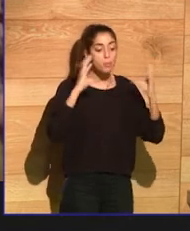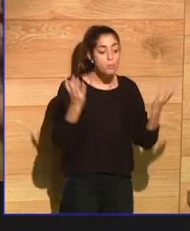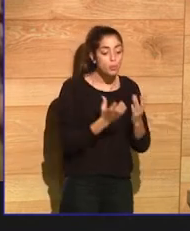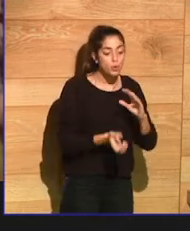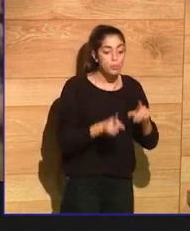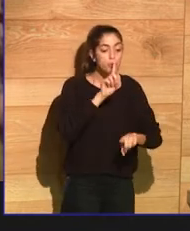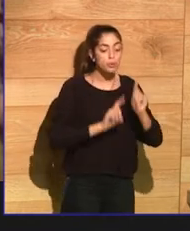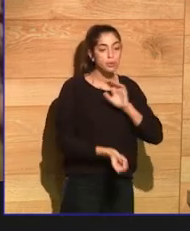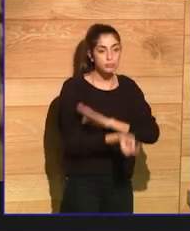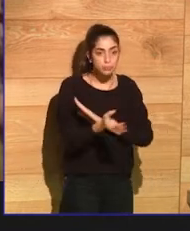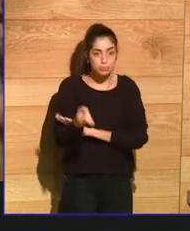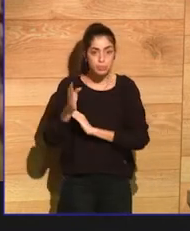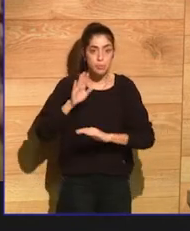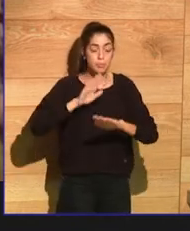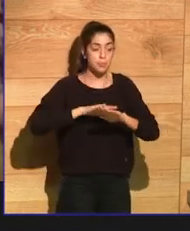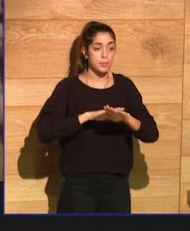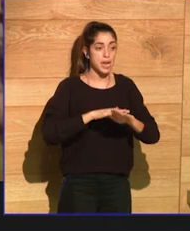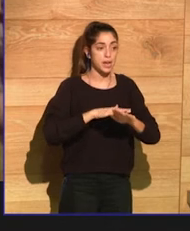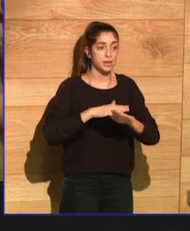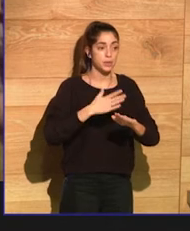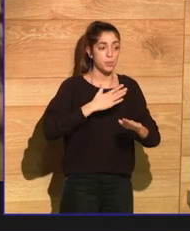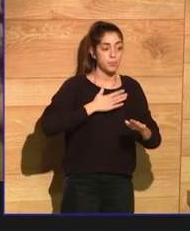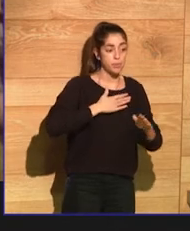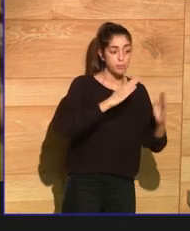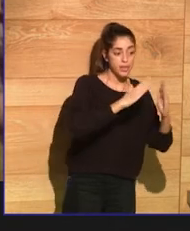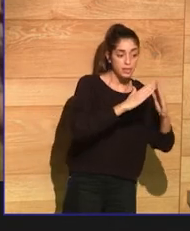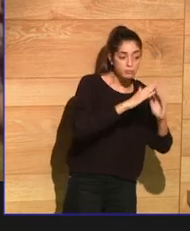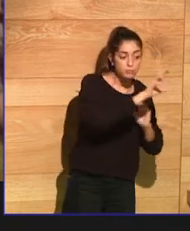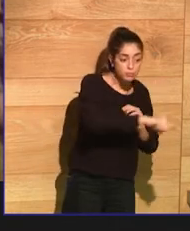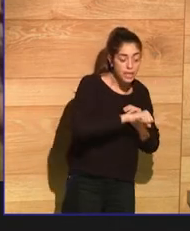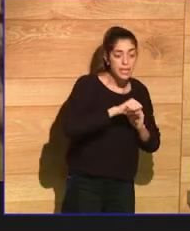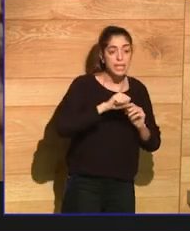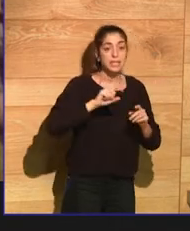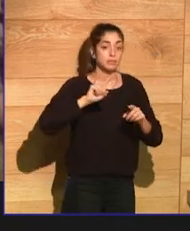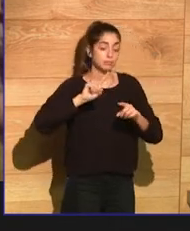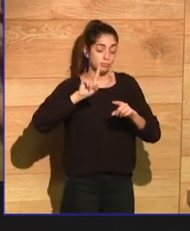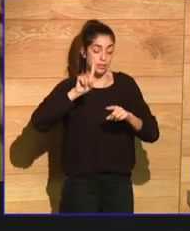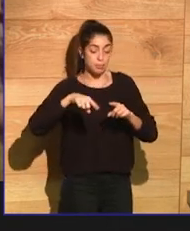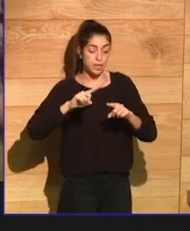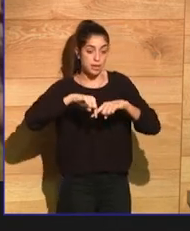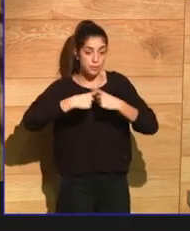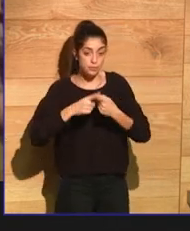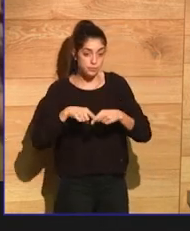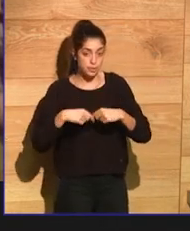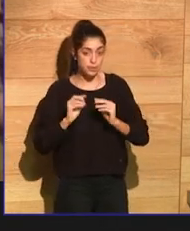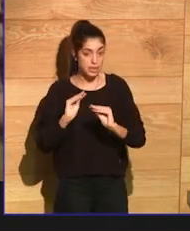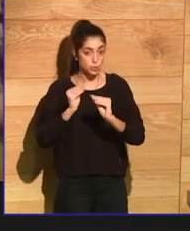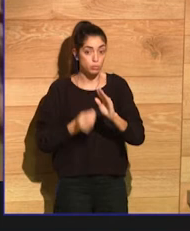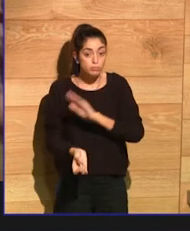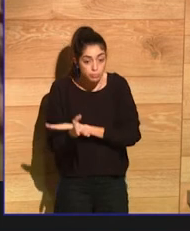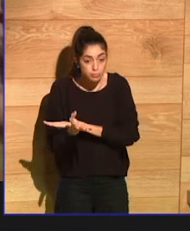and being able to create a family. So Gunnar Heinzen said that the